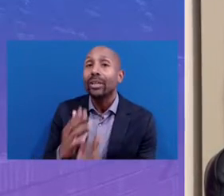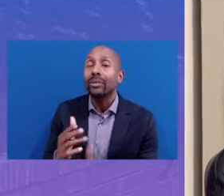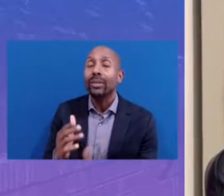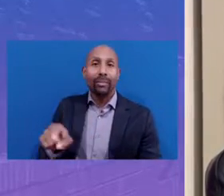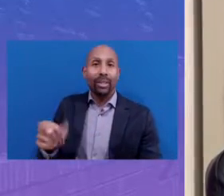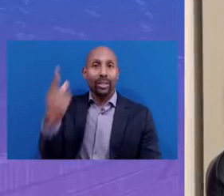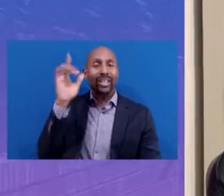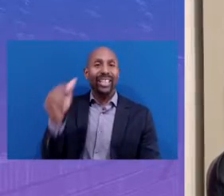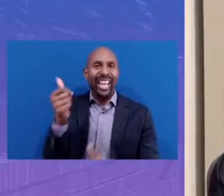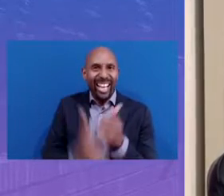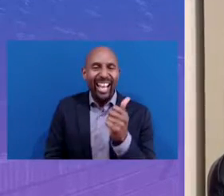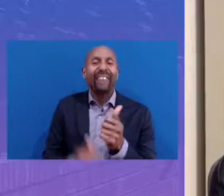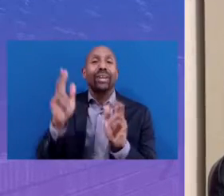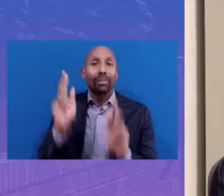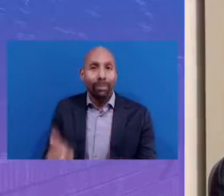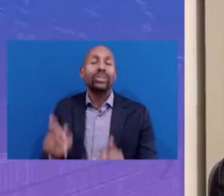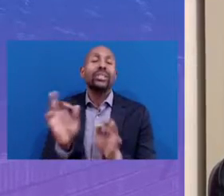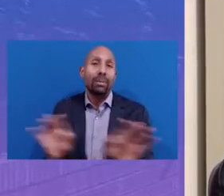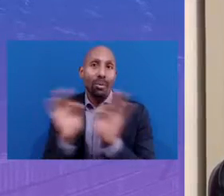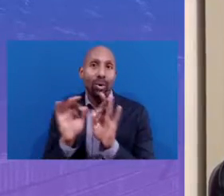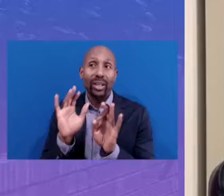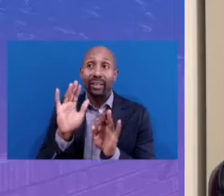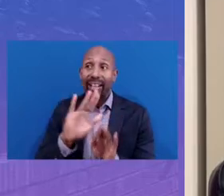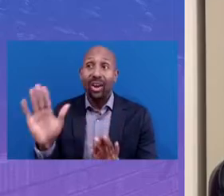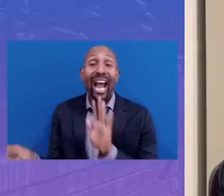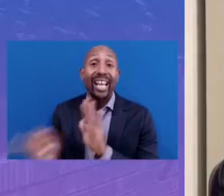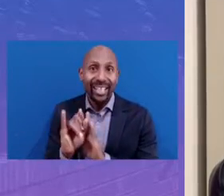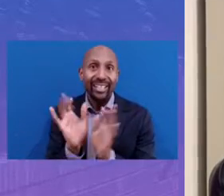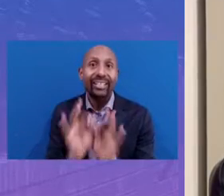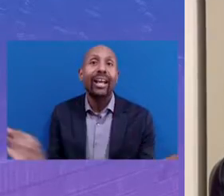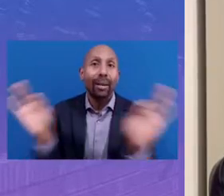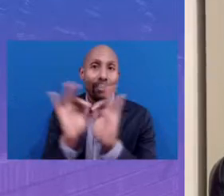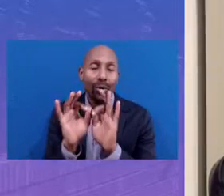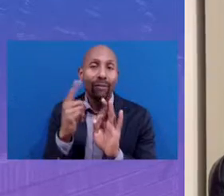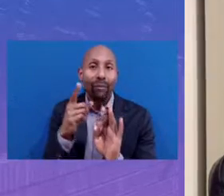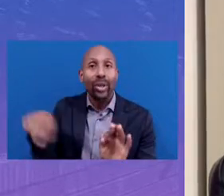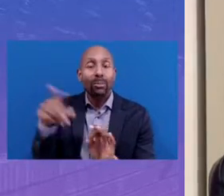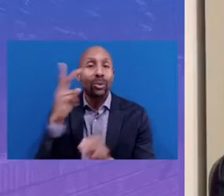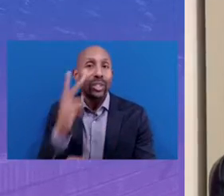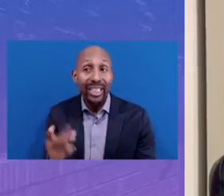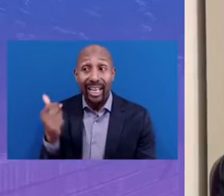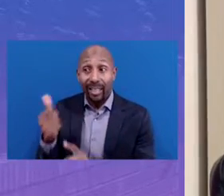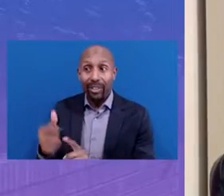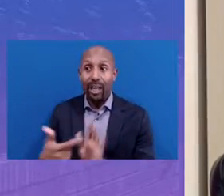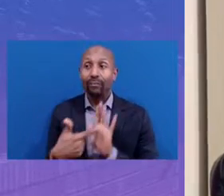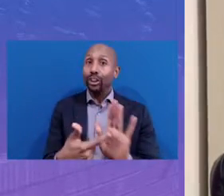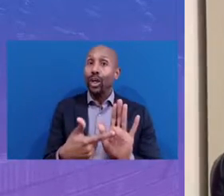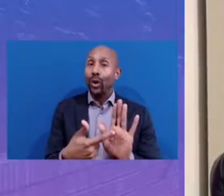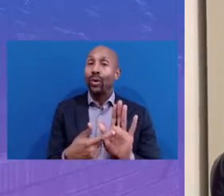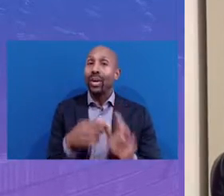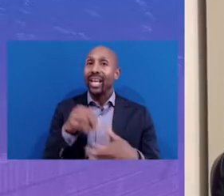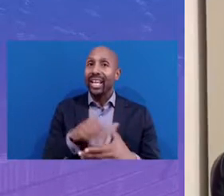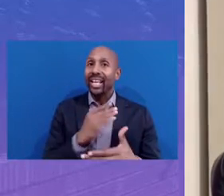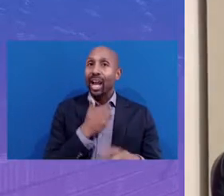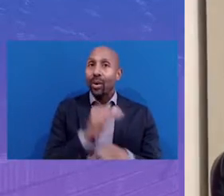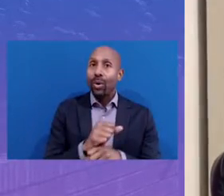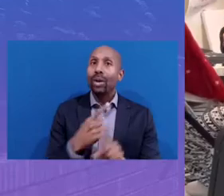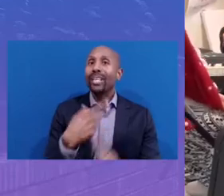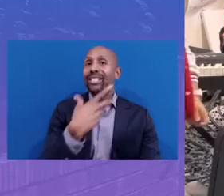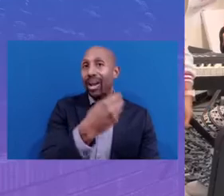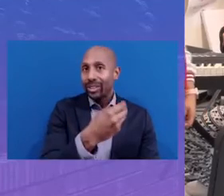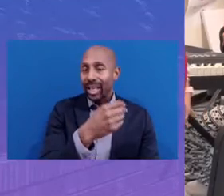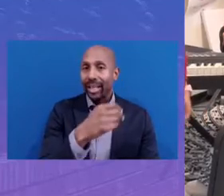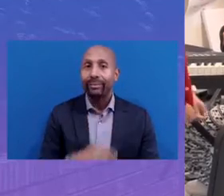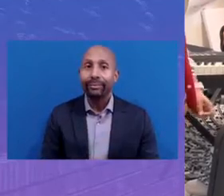They themselves, their identity matter, in order to see themselves within the work that we're doing here and the work that they're trying to do outside of the school.